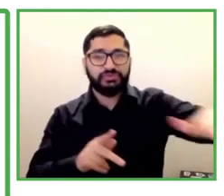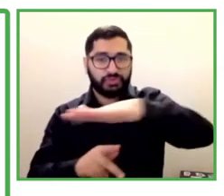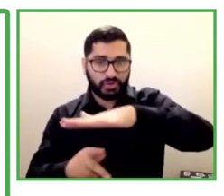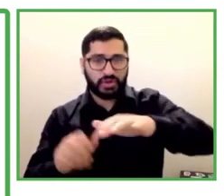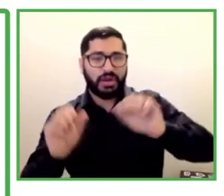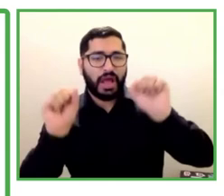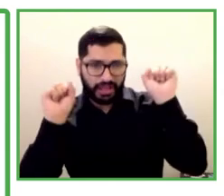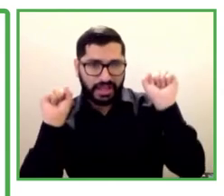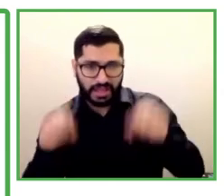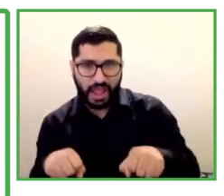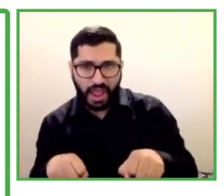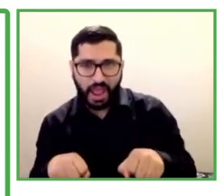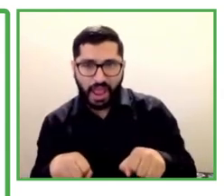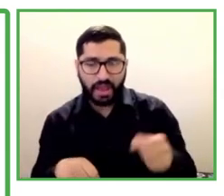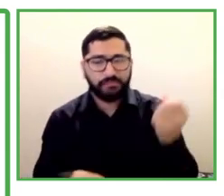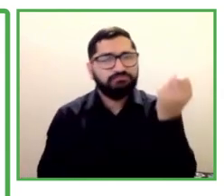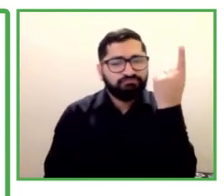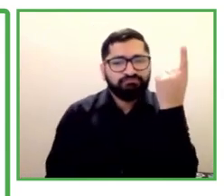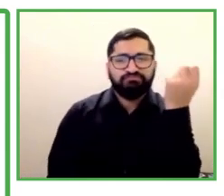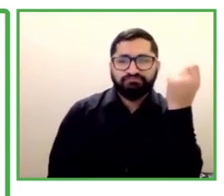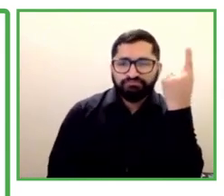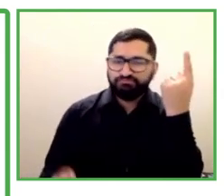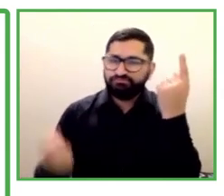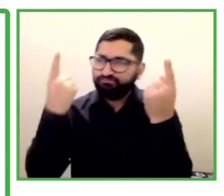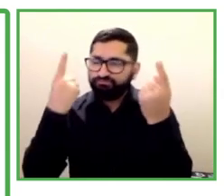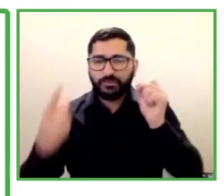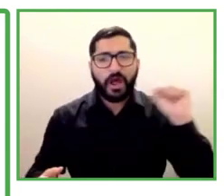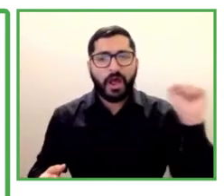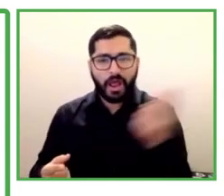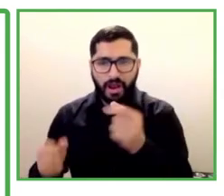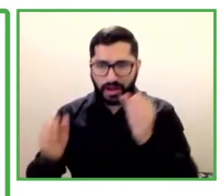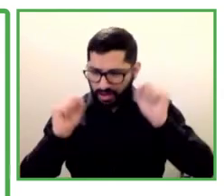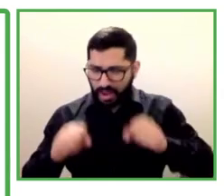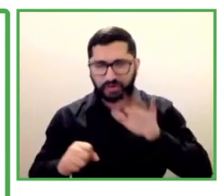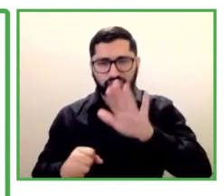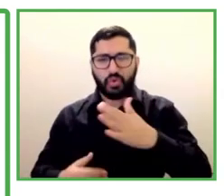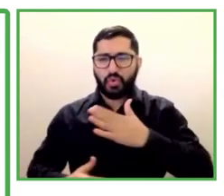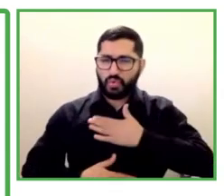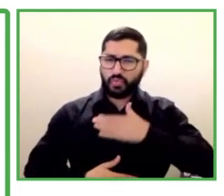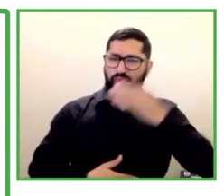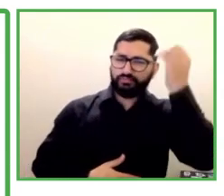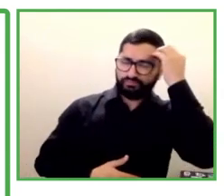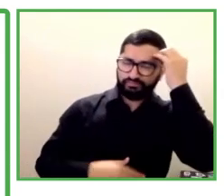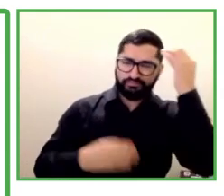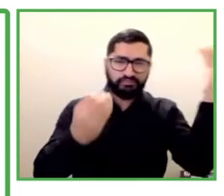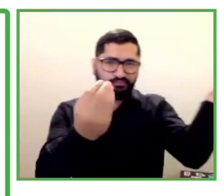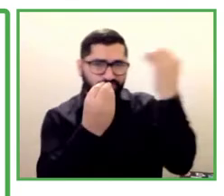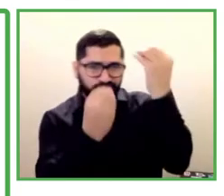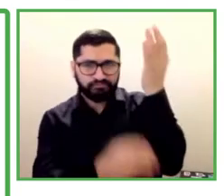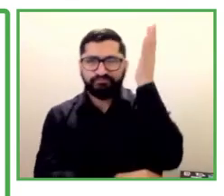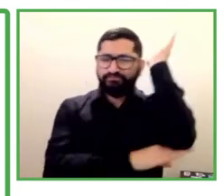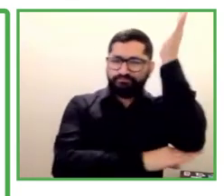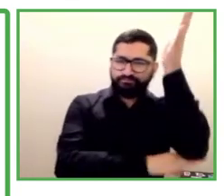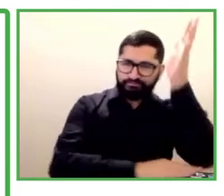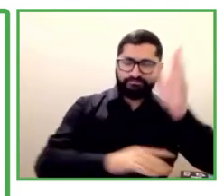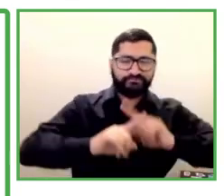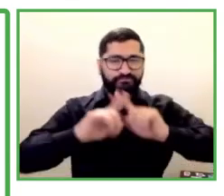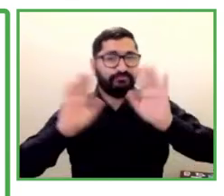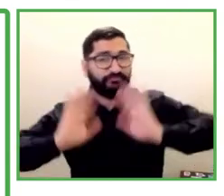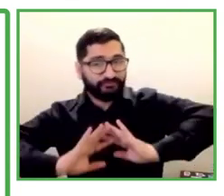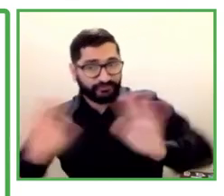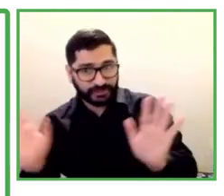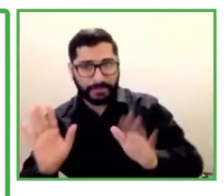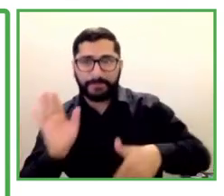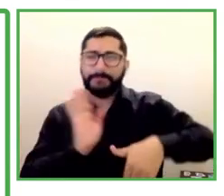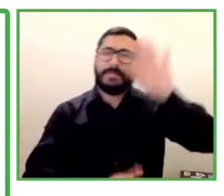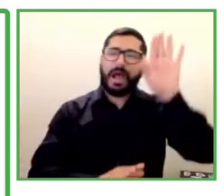252 youth aged from 14 to 29, 35 of those with different disabilities, in these